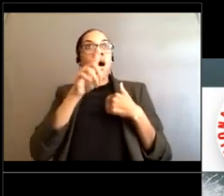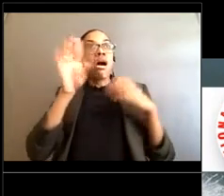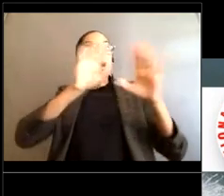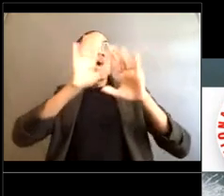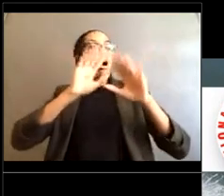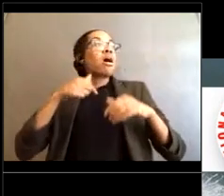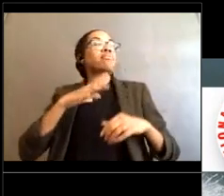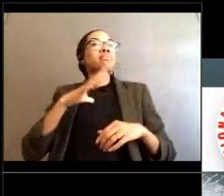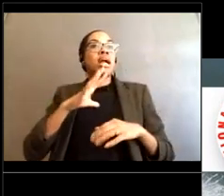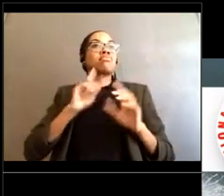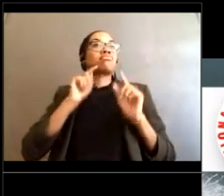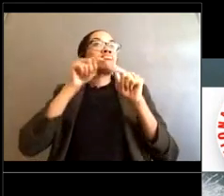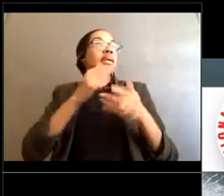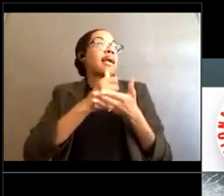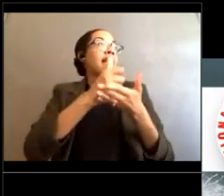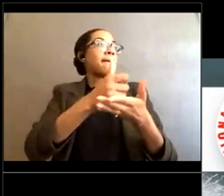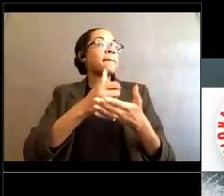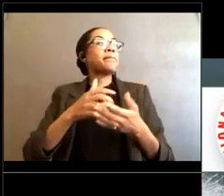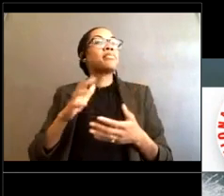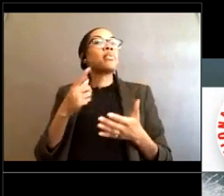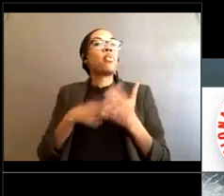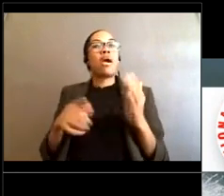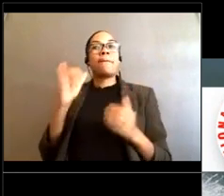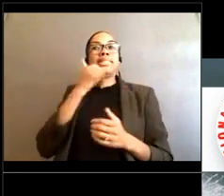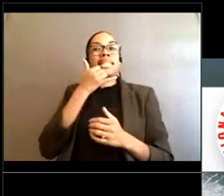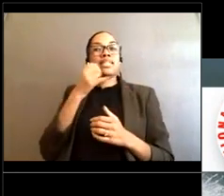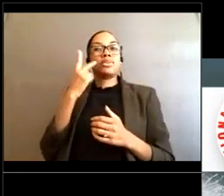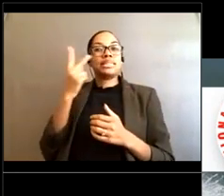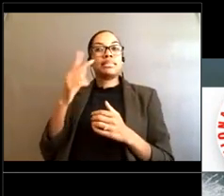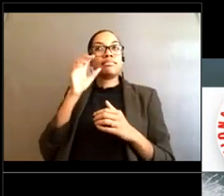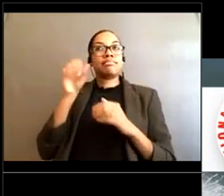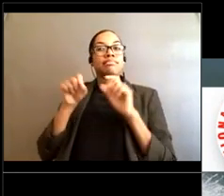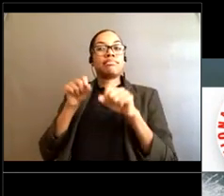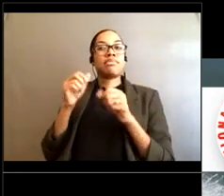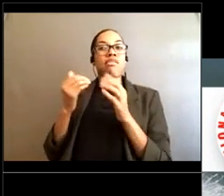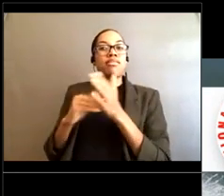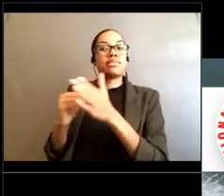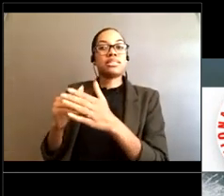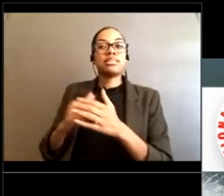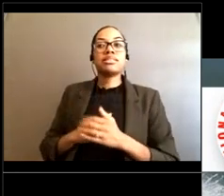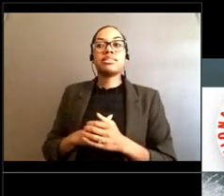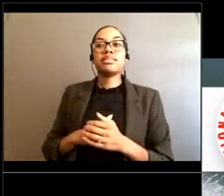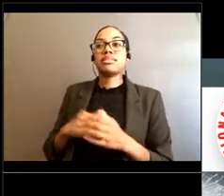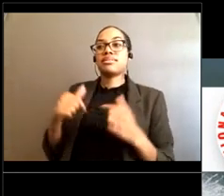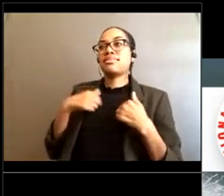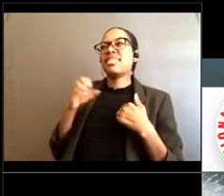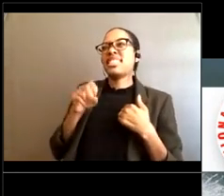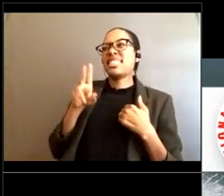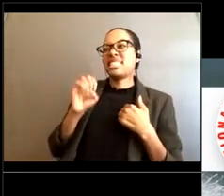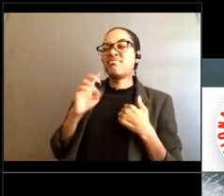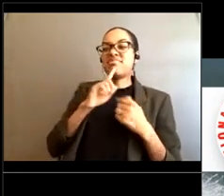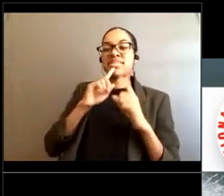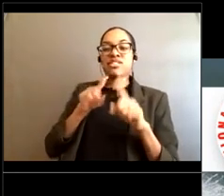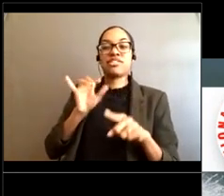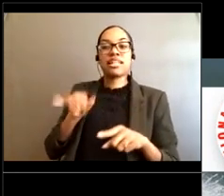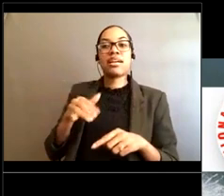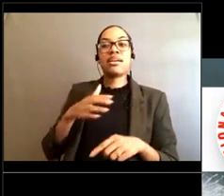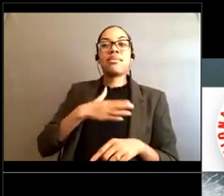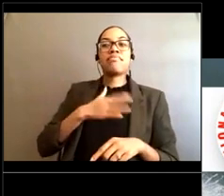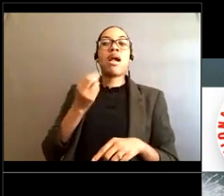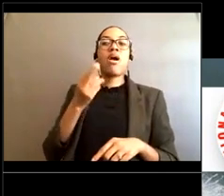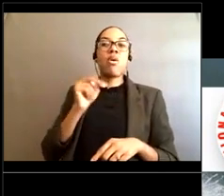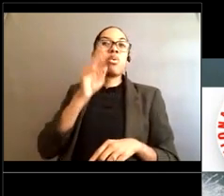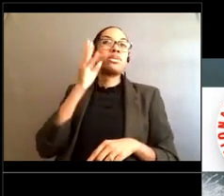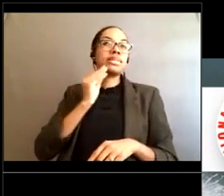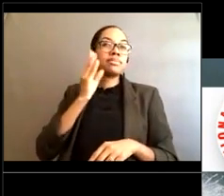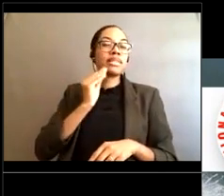current You want me to get that mic go ahead steve And this is not from any of my own experience, but just from working with